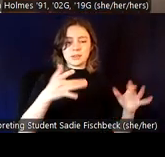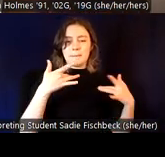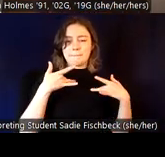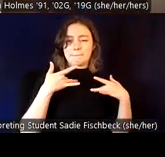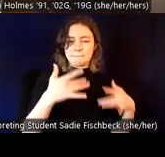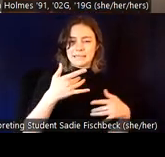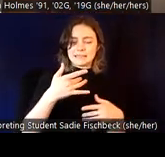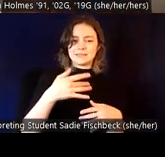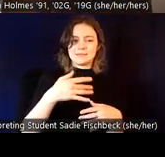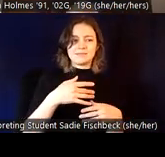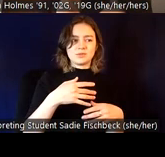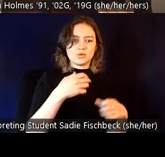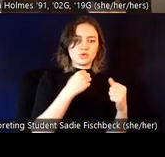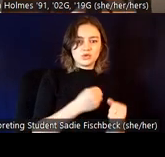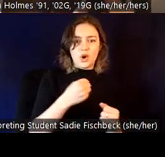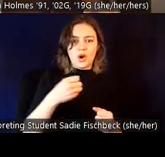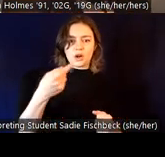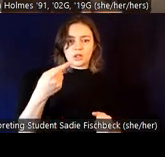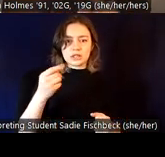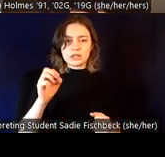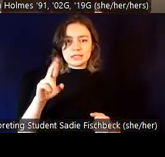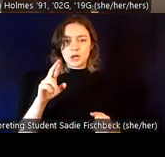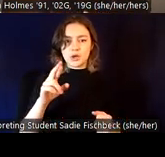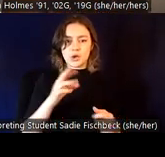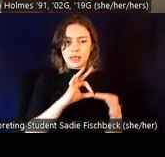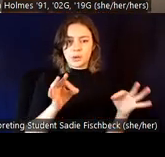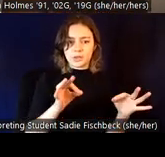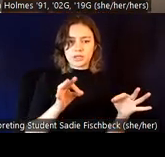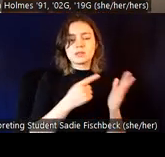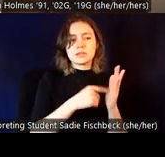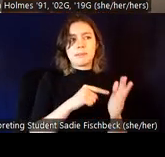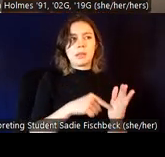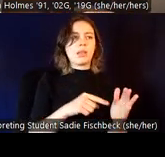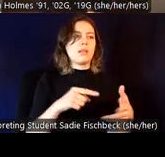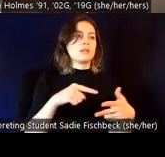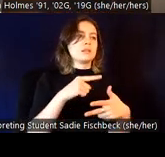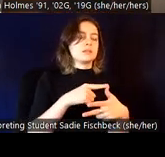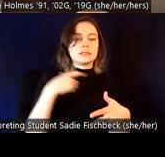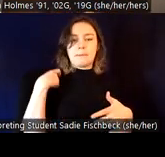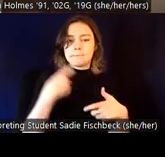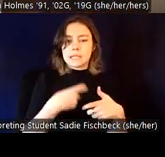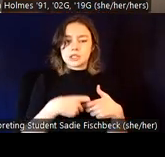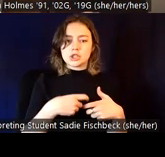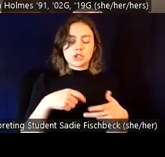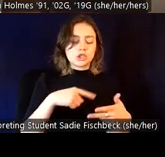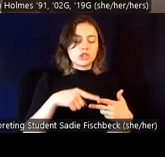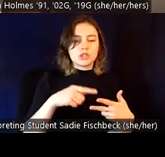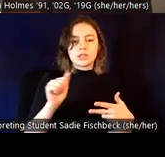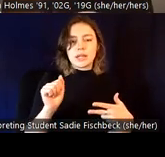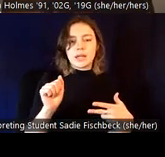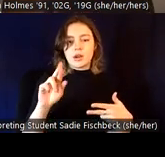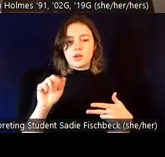have a specific gender, um, Spanish, French, Arabic, as, as examples, we're seeing the adoption and the